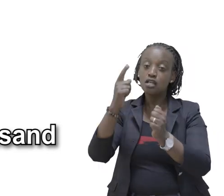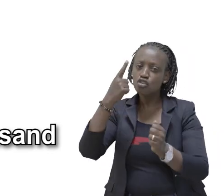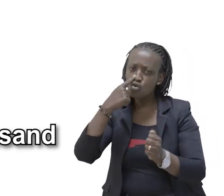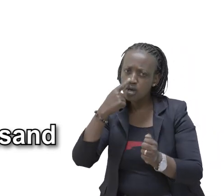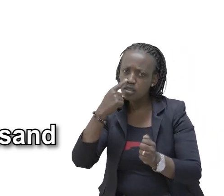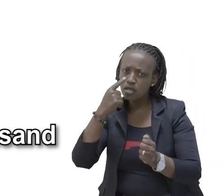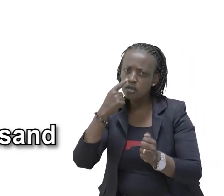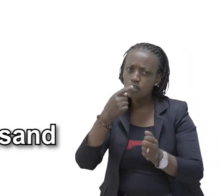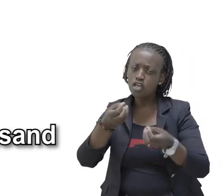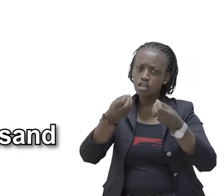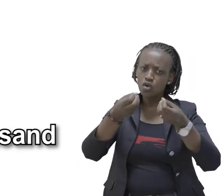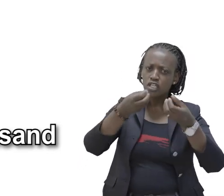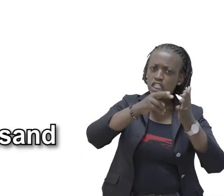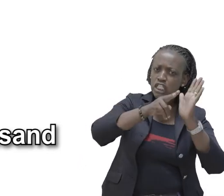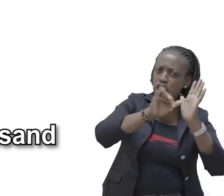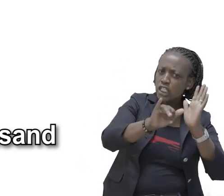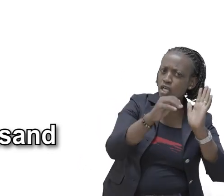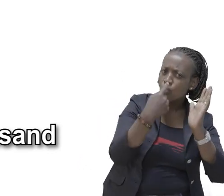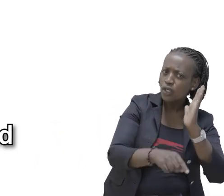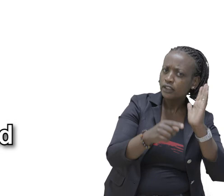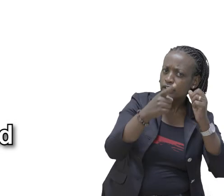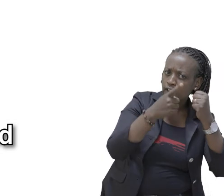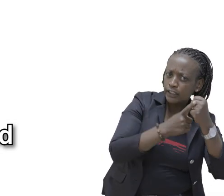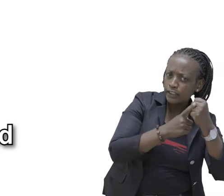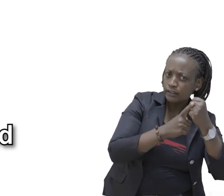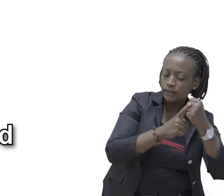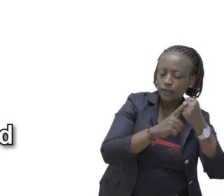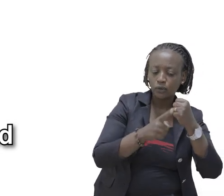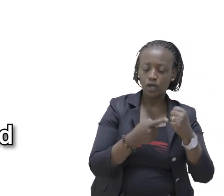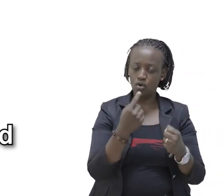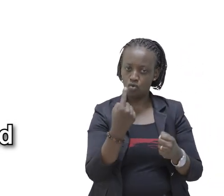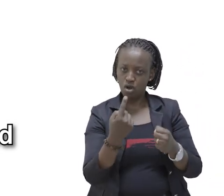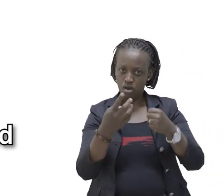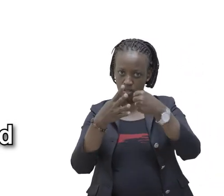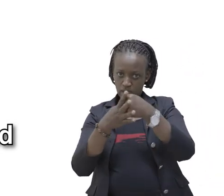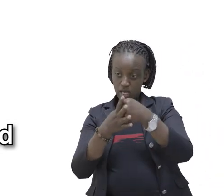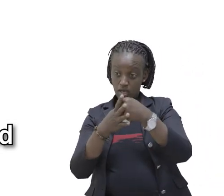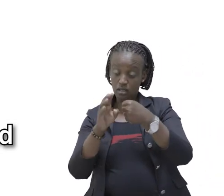,810 tomatoes Will give us 6